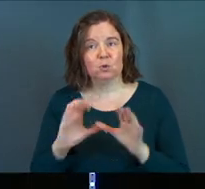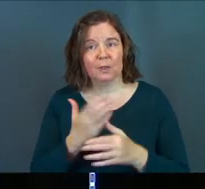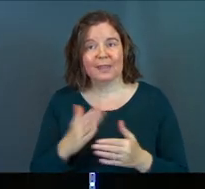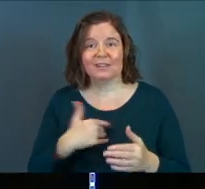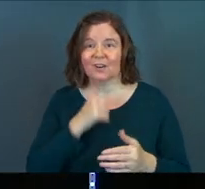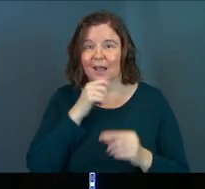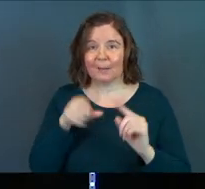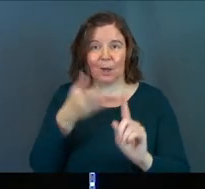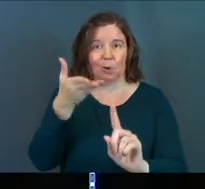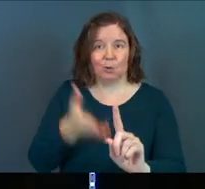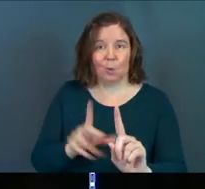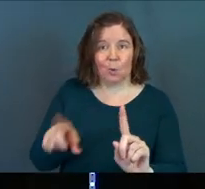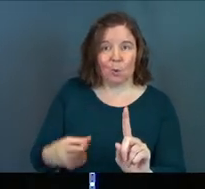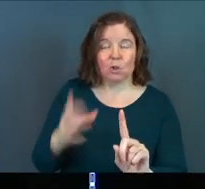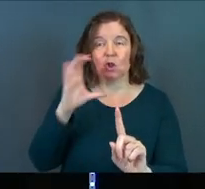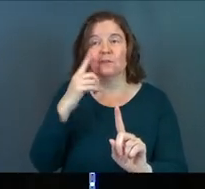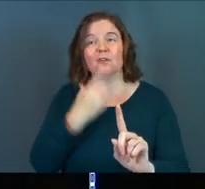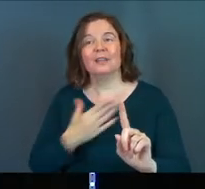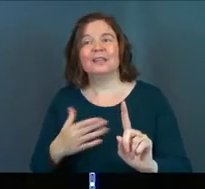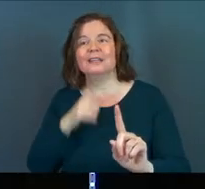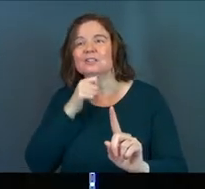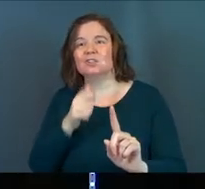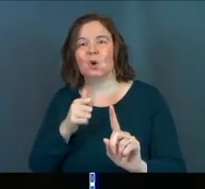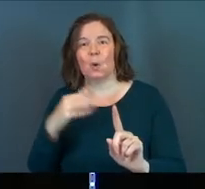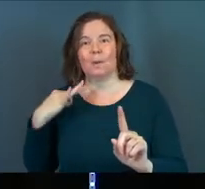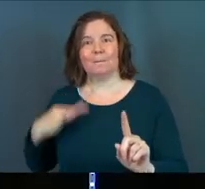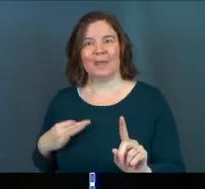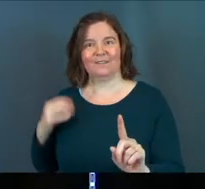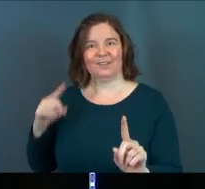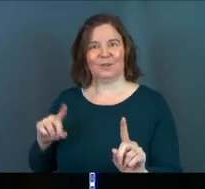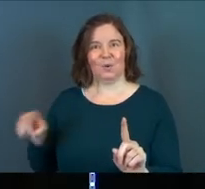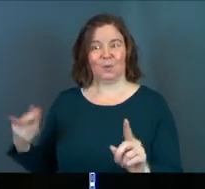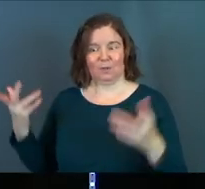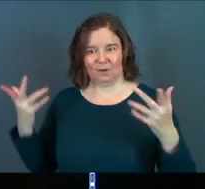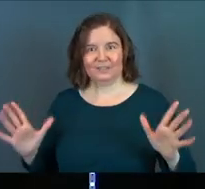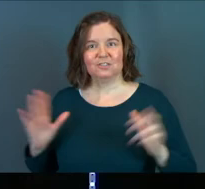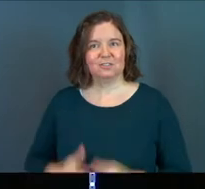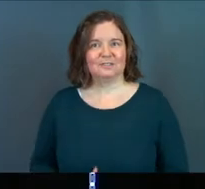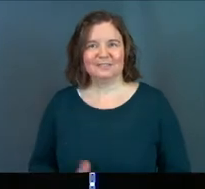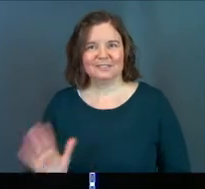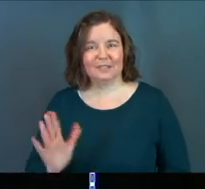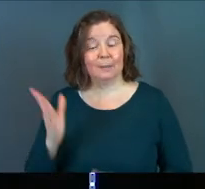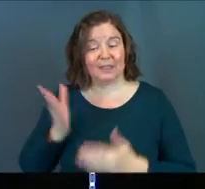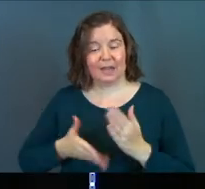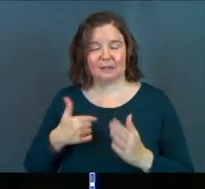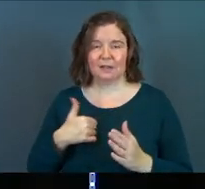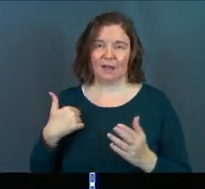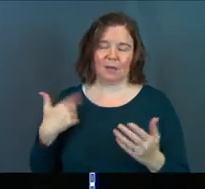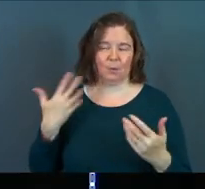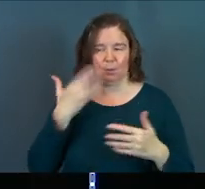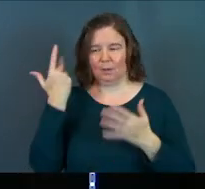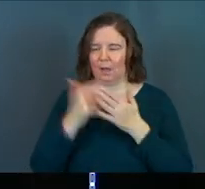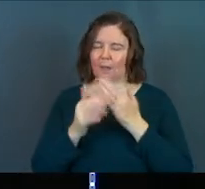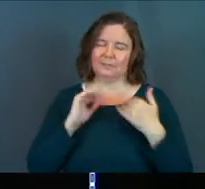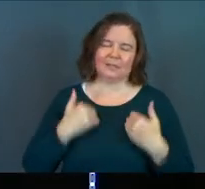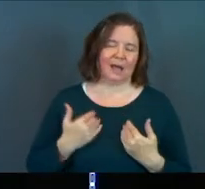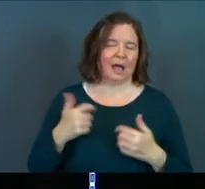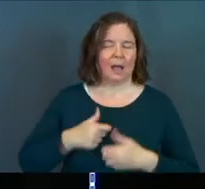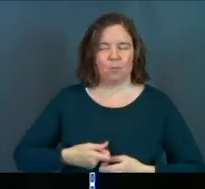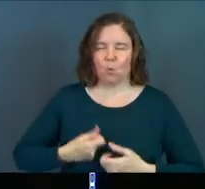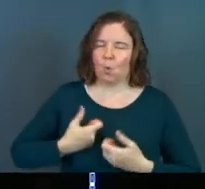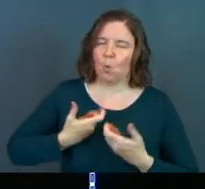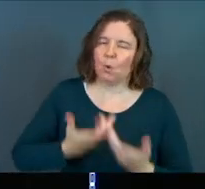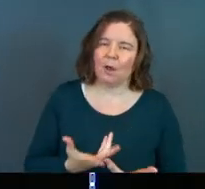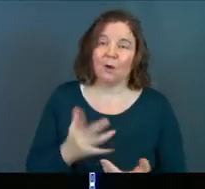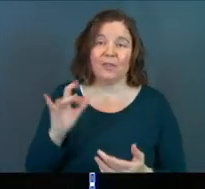to do things that aren't about you. Look for things that, that don't benefit you when you're done. That in the end, it's like, hey, I'm, I'm tired. I poured